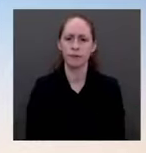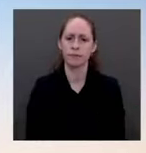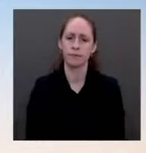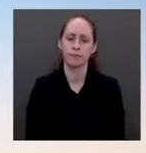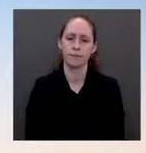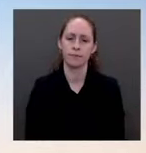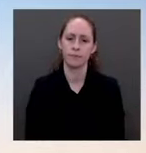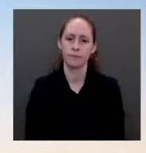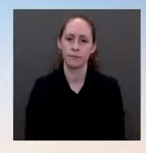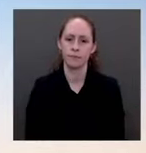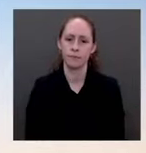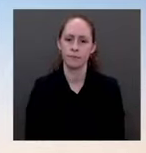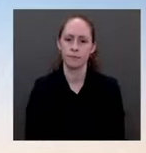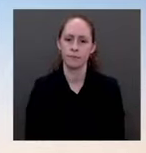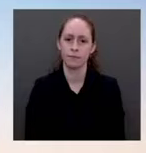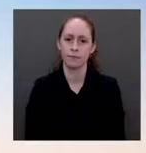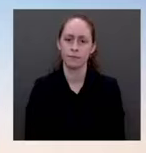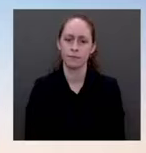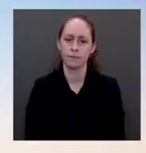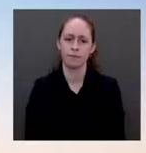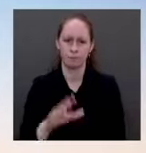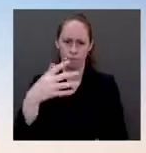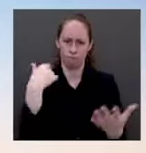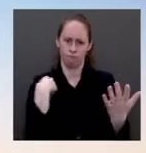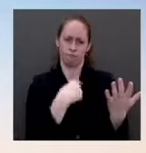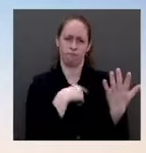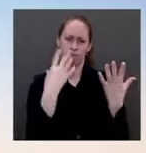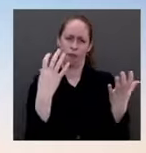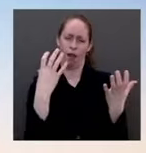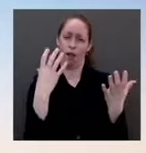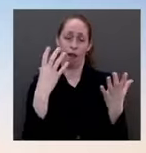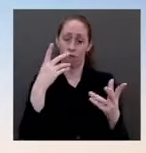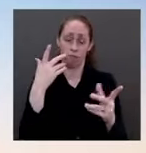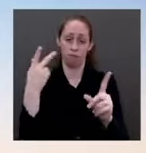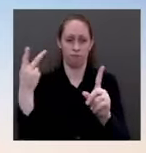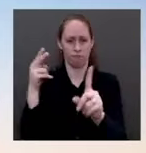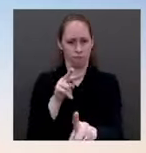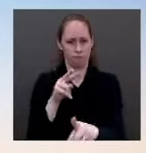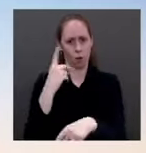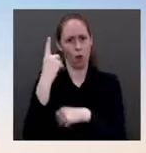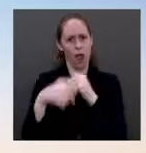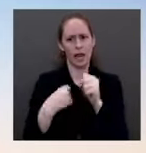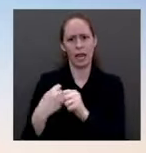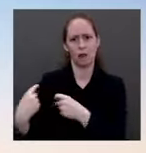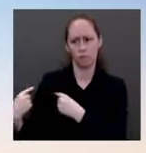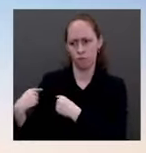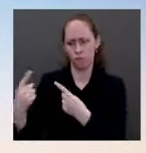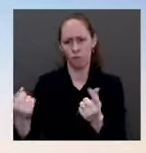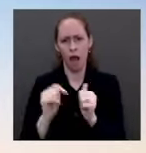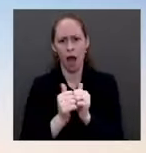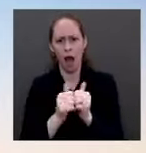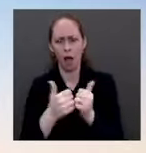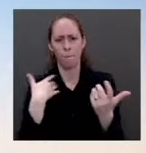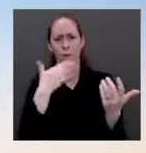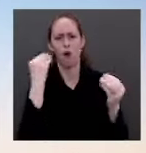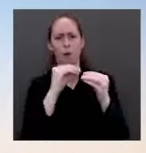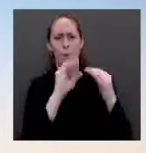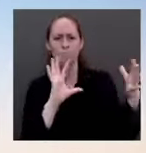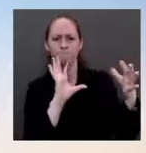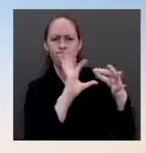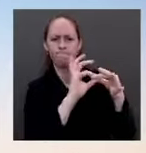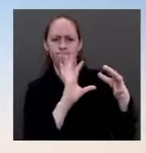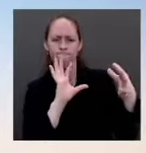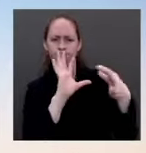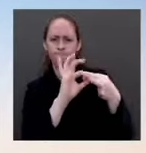rebuilding our partnerships and alliances, and some of those are through pre-existing structures like ASEAN, some of them are through